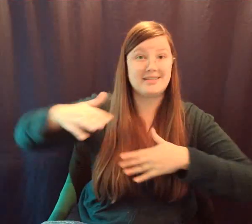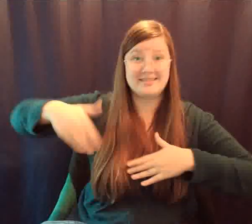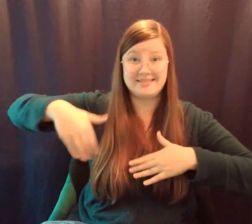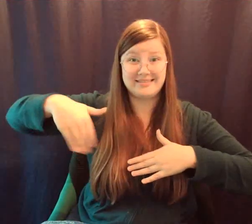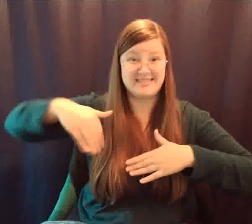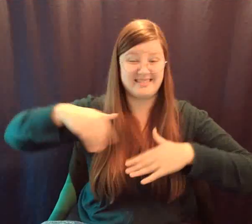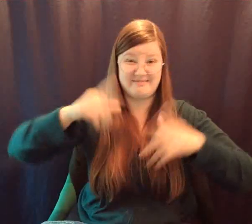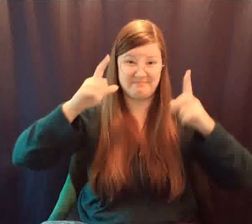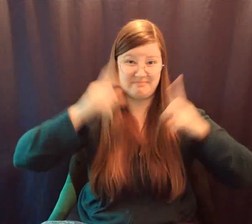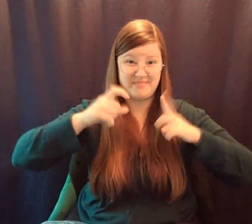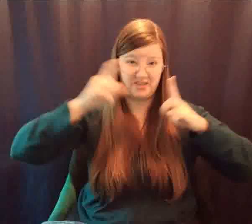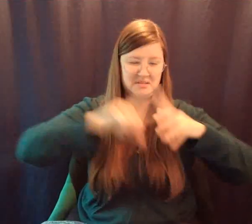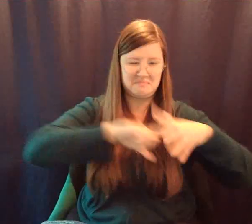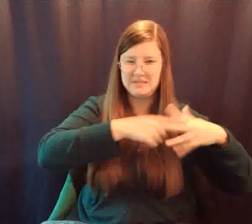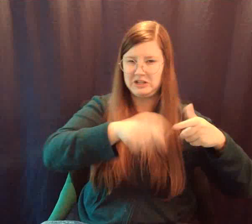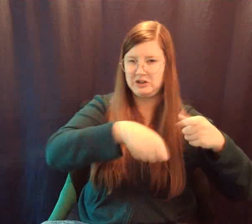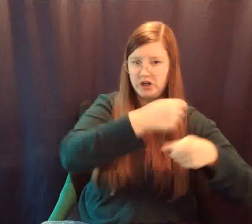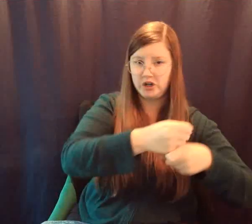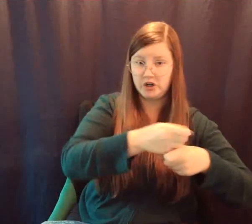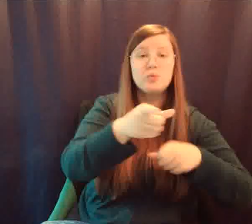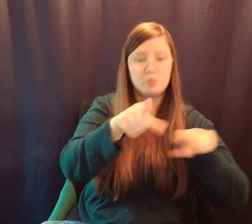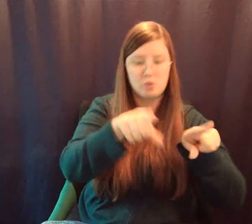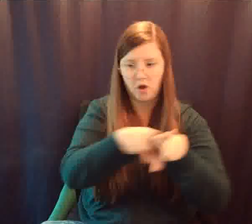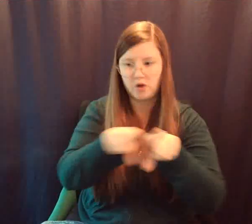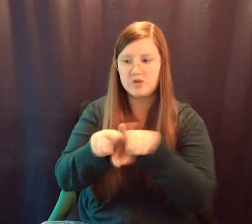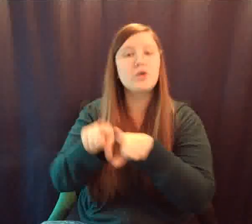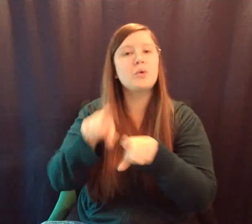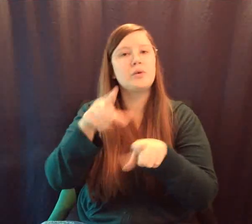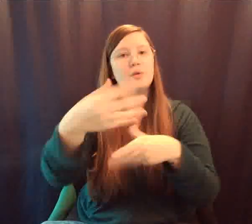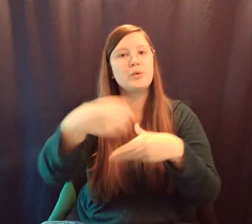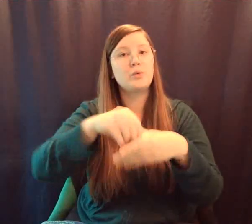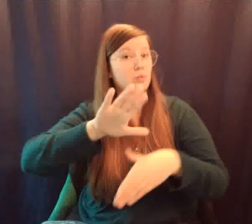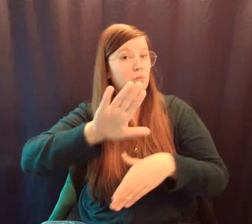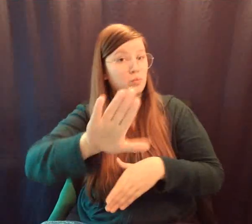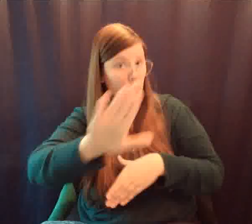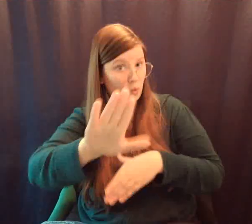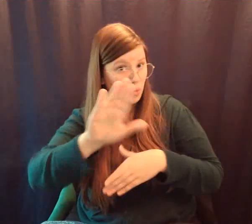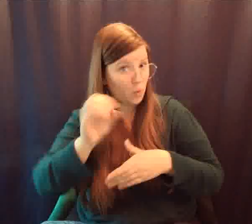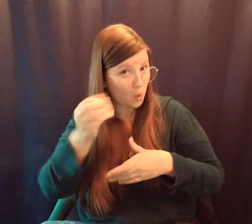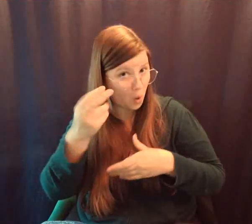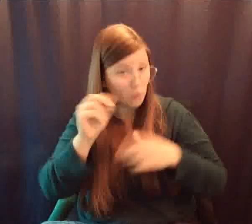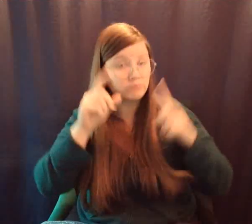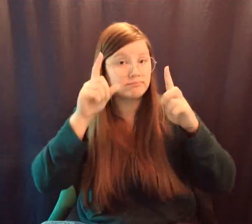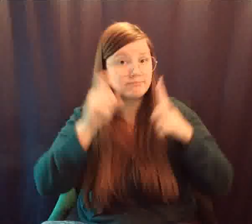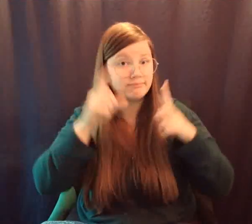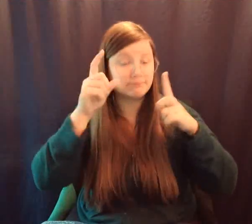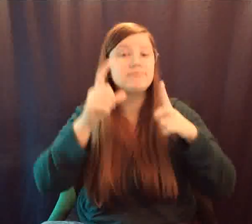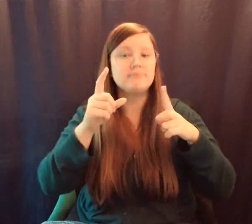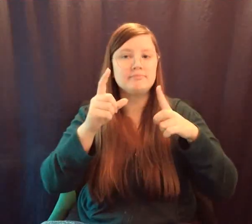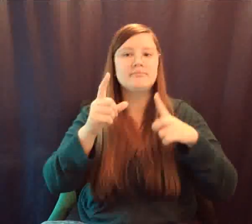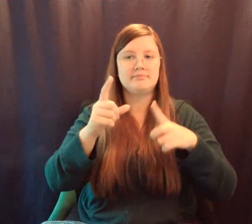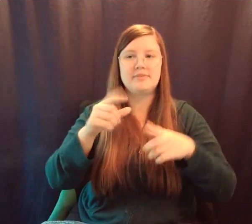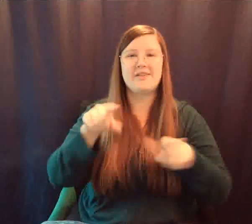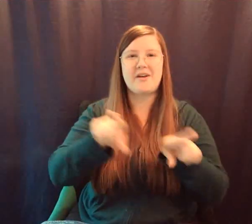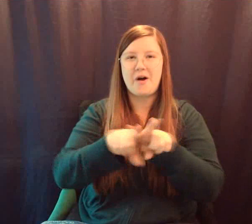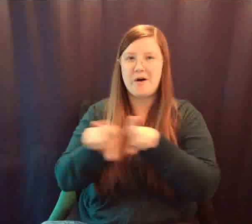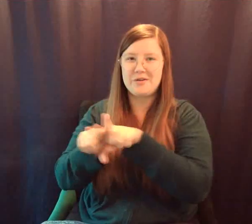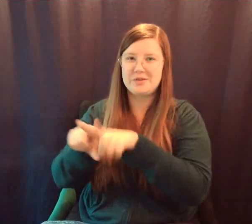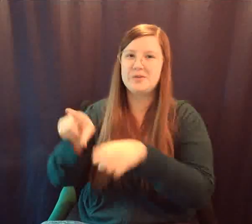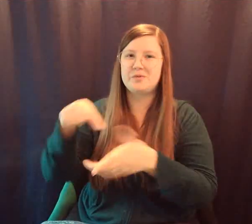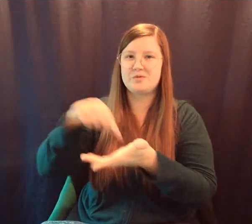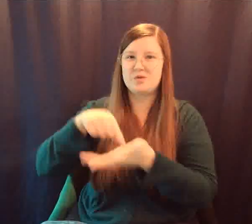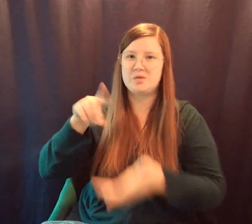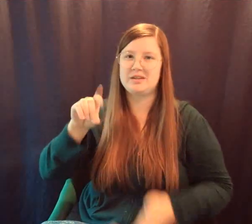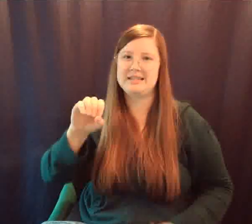to be included in the yearbook. Your deadline is also Monday, December 14th. Directions for submitting are in Canvas